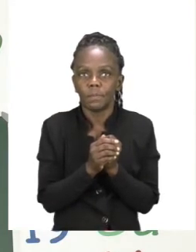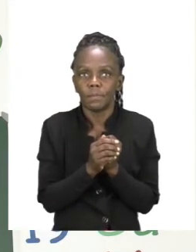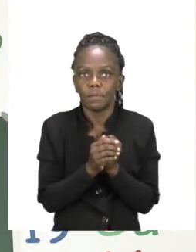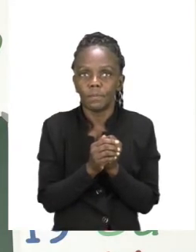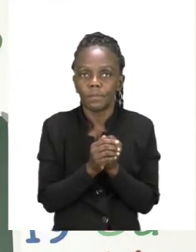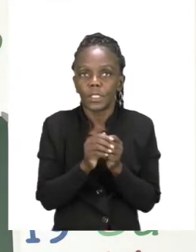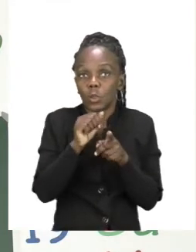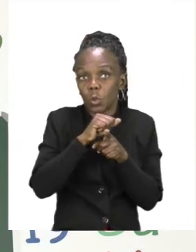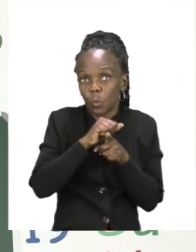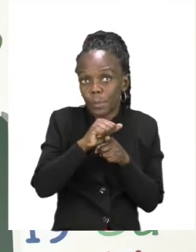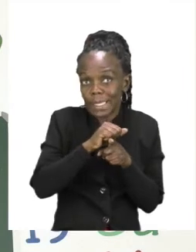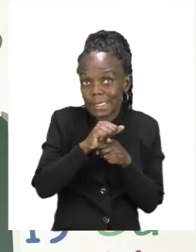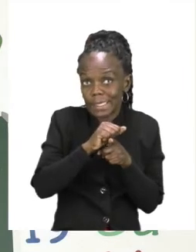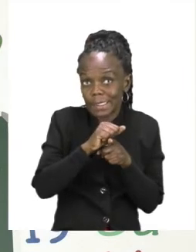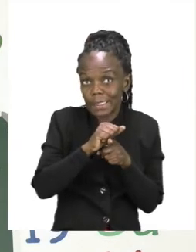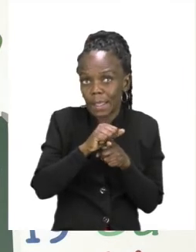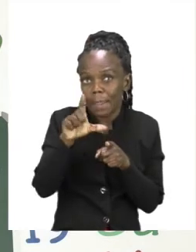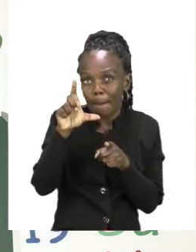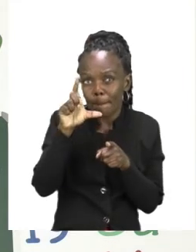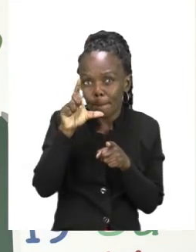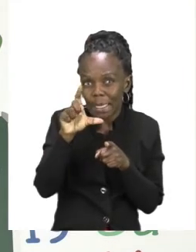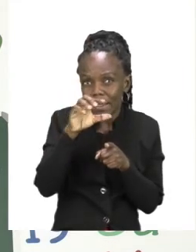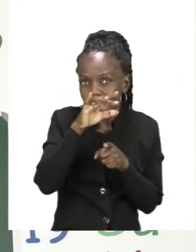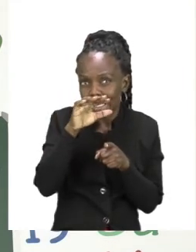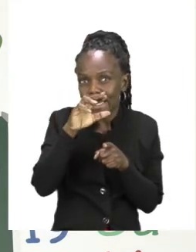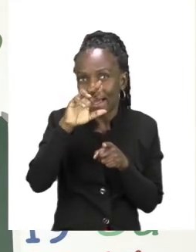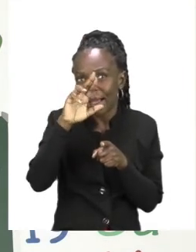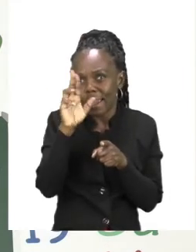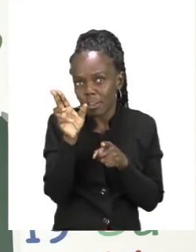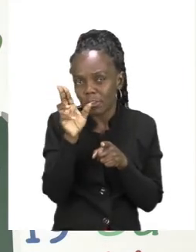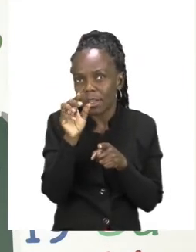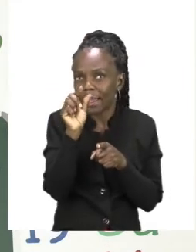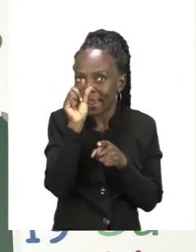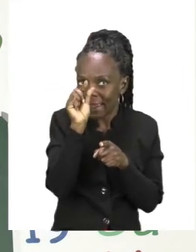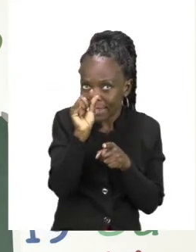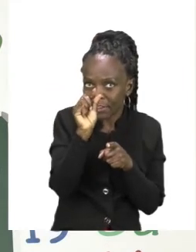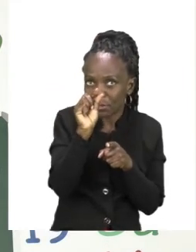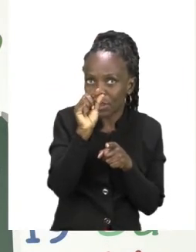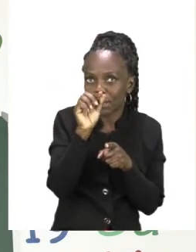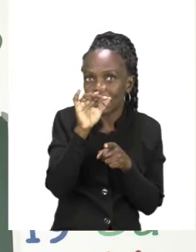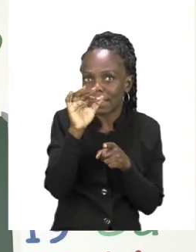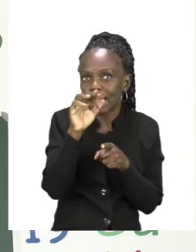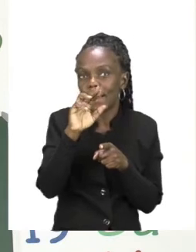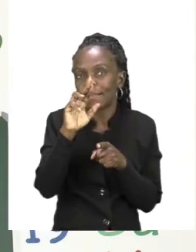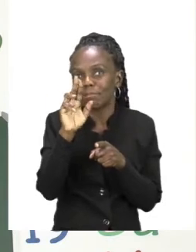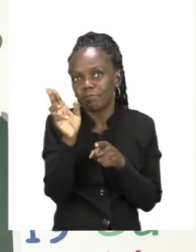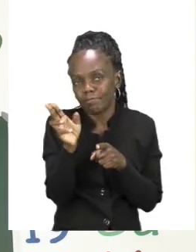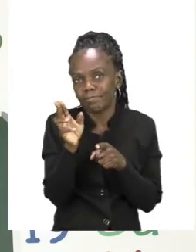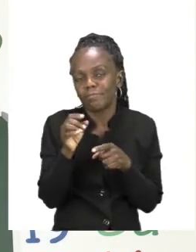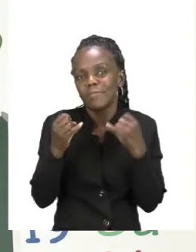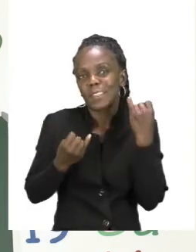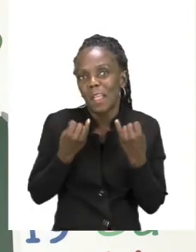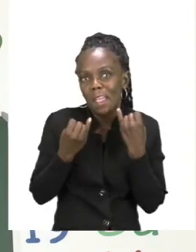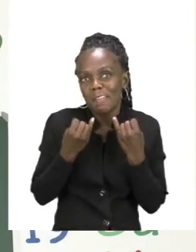big letter H and the small letter H. Have fun. I will see